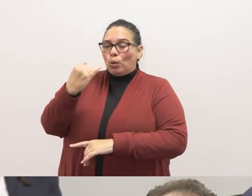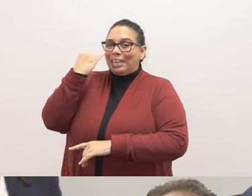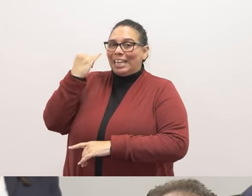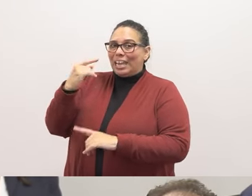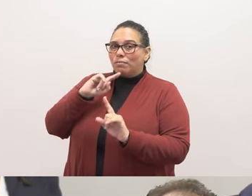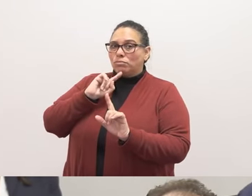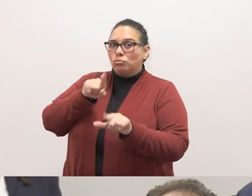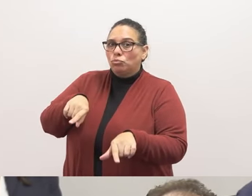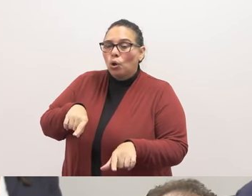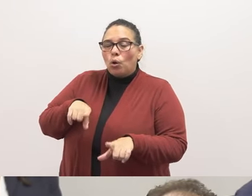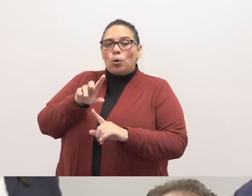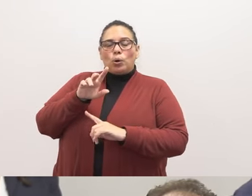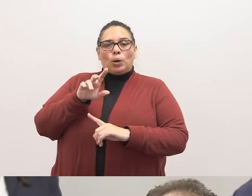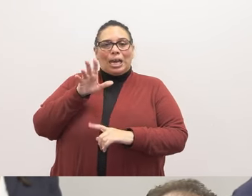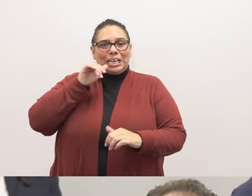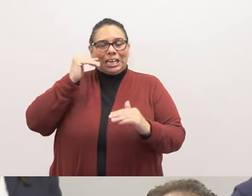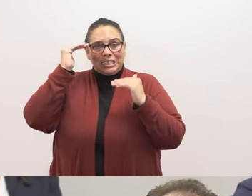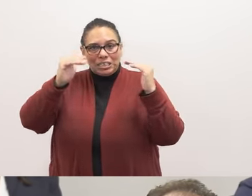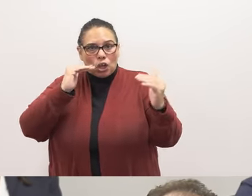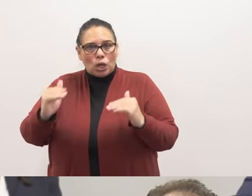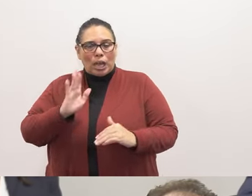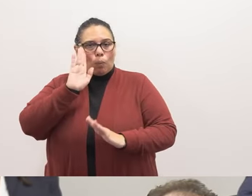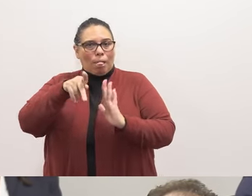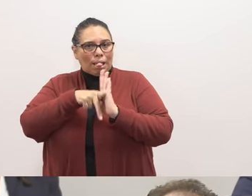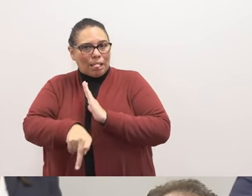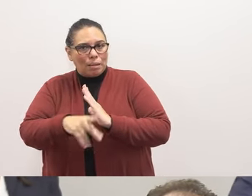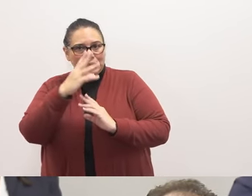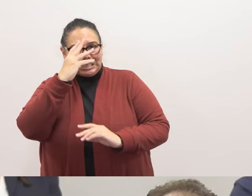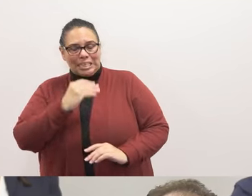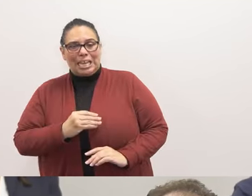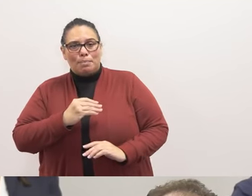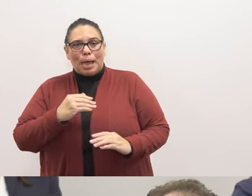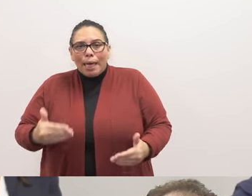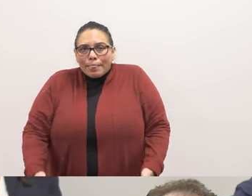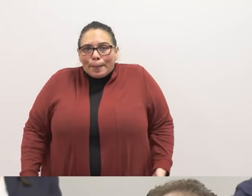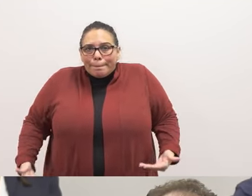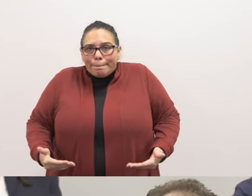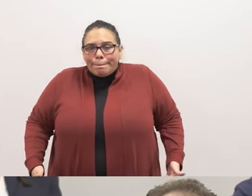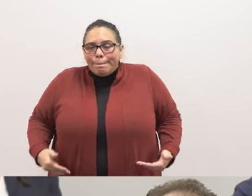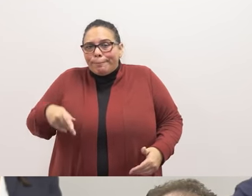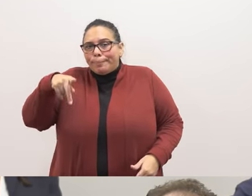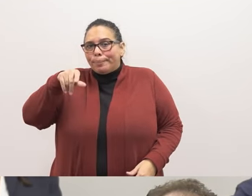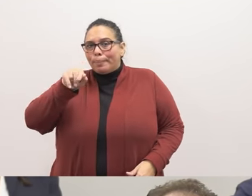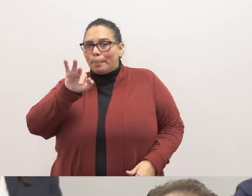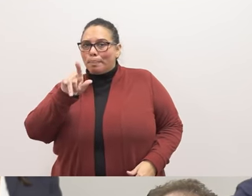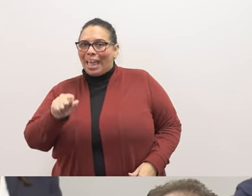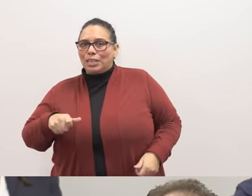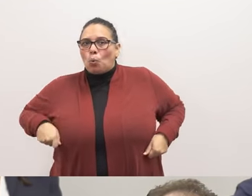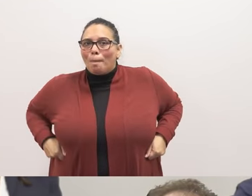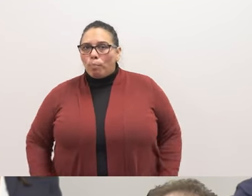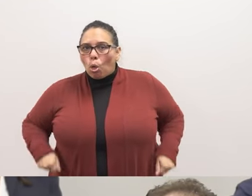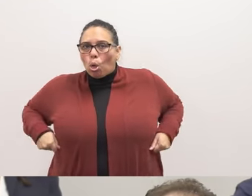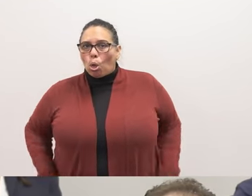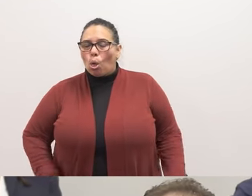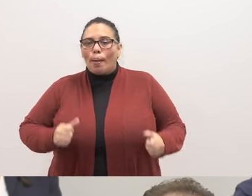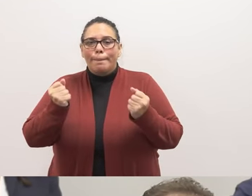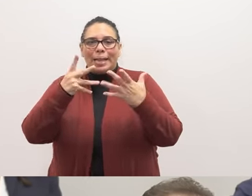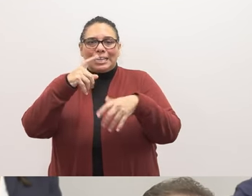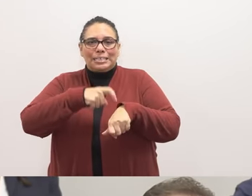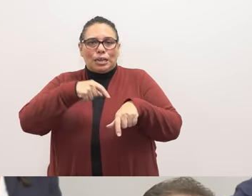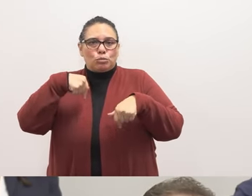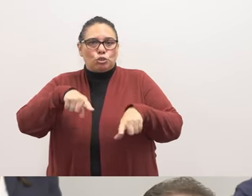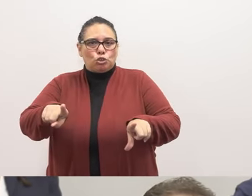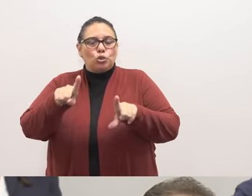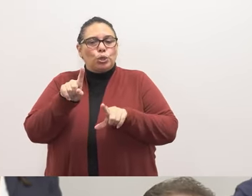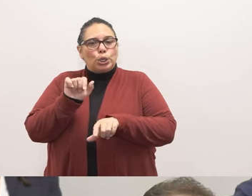an adult, they would kill him in his sleep. Our son's pants were pulled down multiple times throughout the week. The